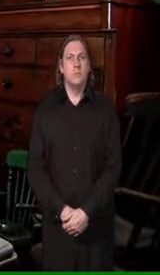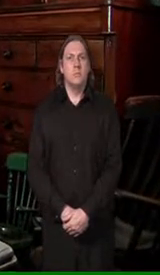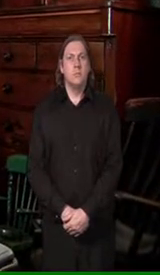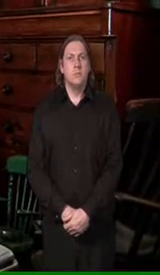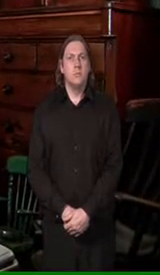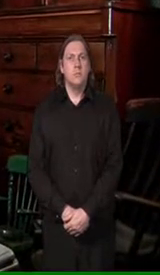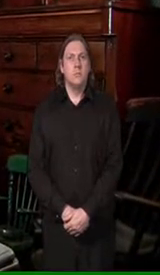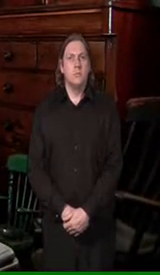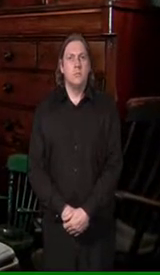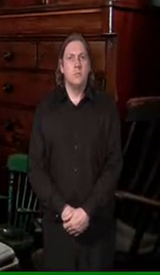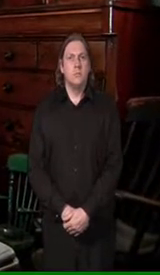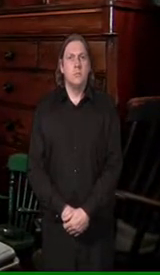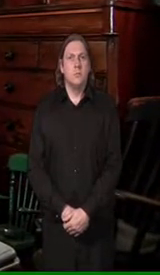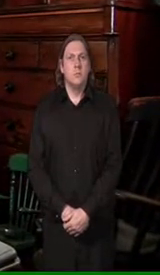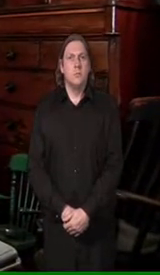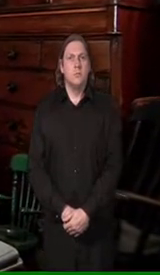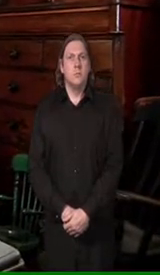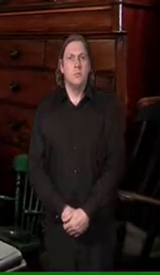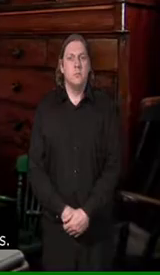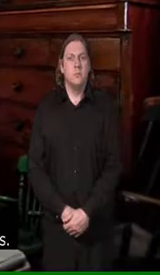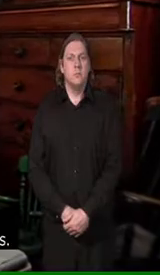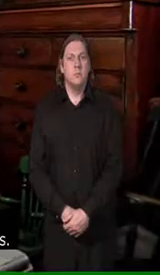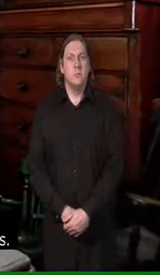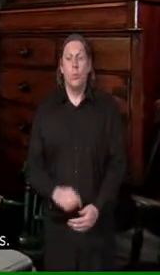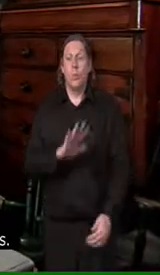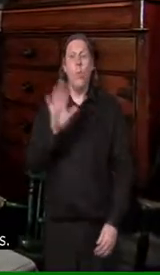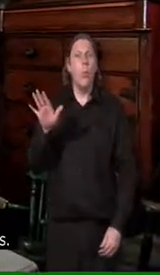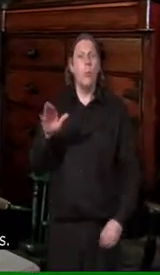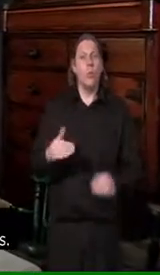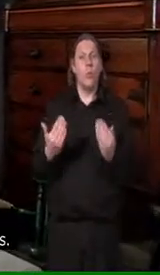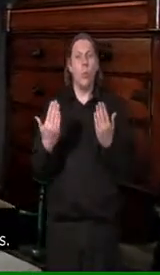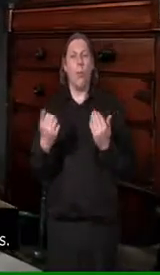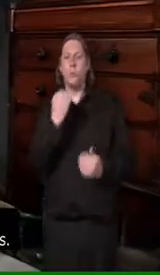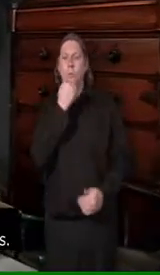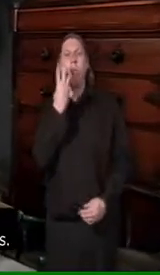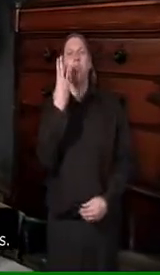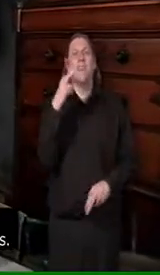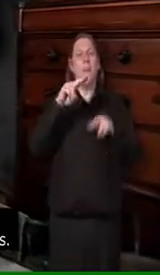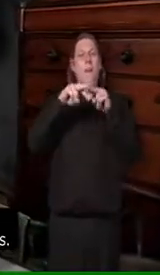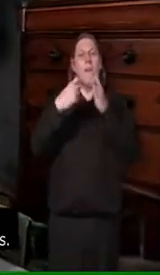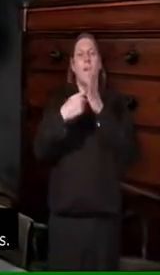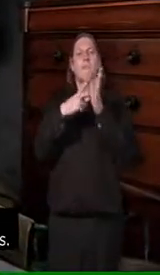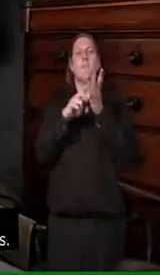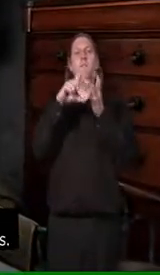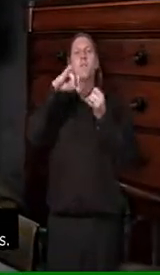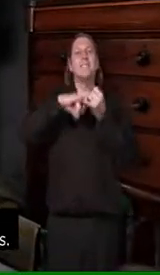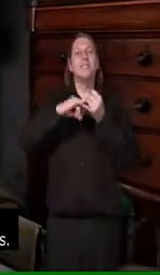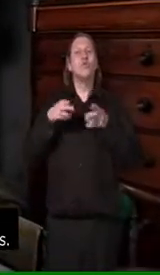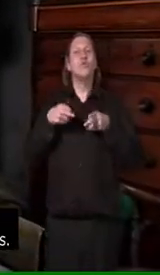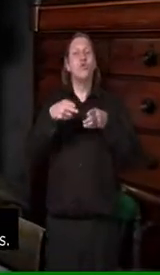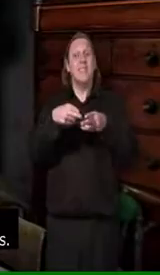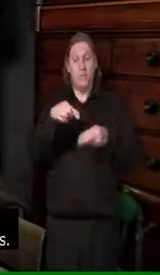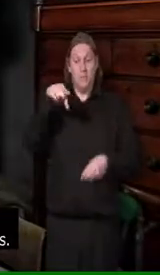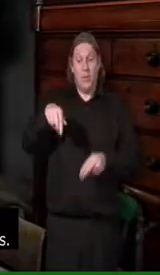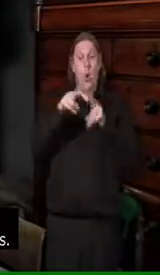Hello, welcome to number three Francis Street. This was the home of an Irish immigrant Catholic family who had moved here to